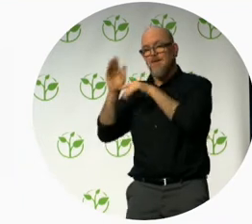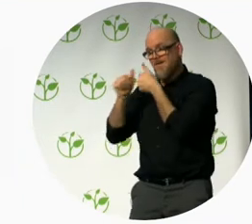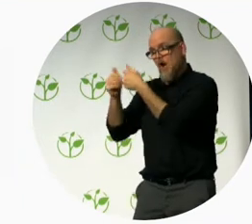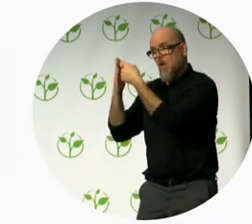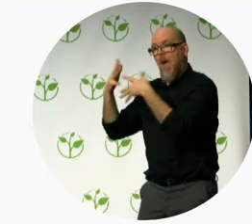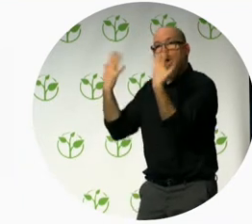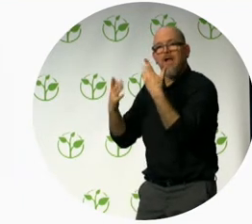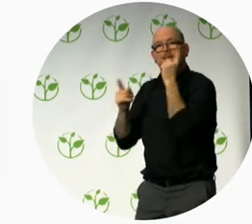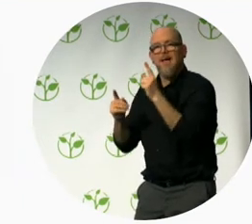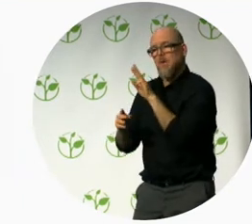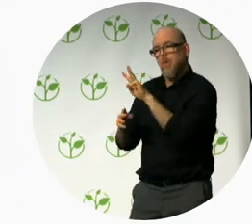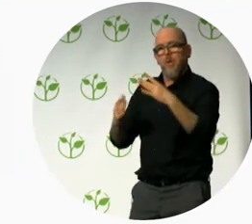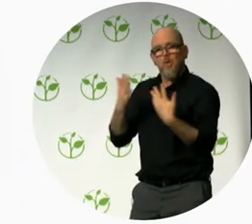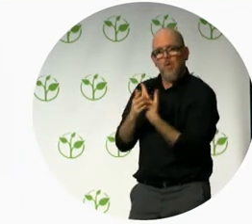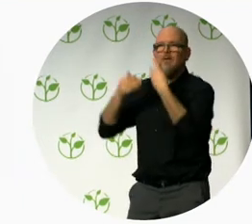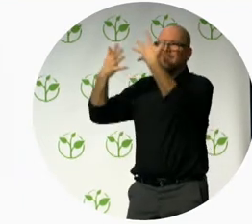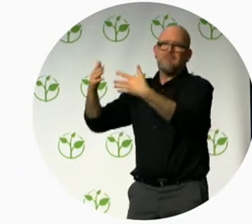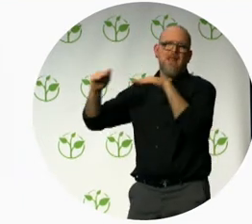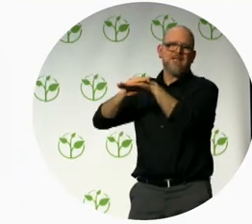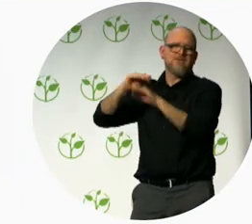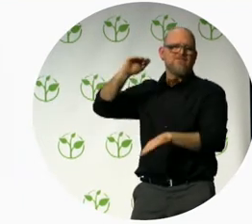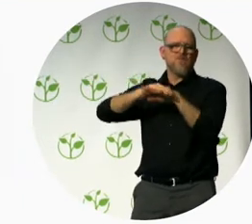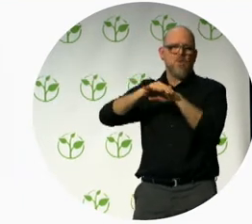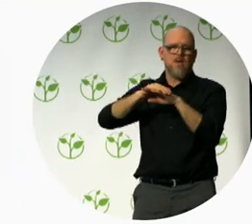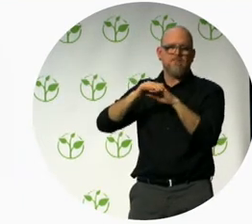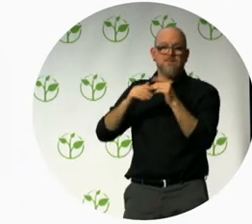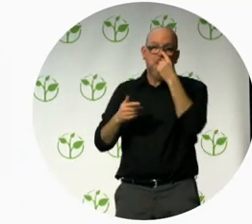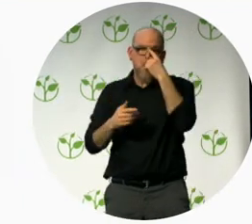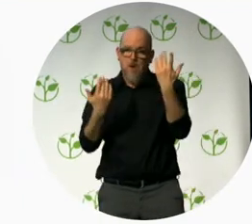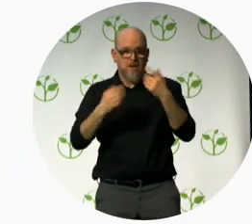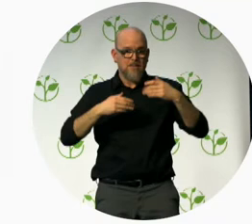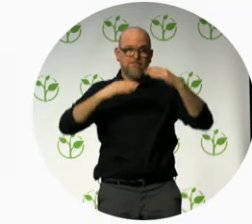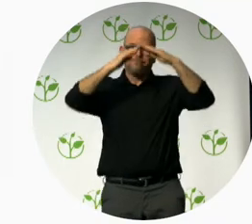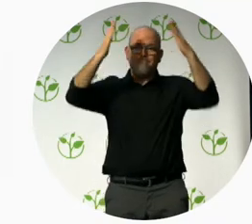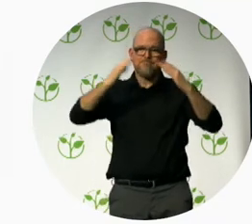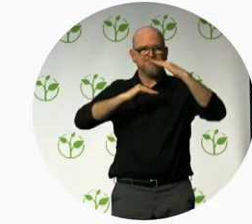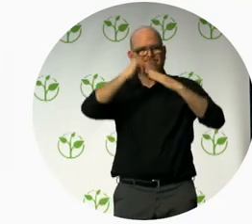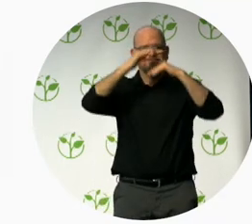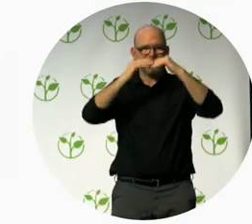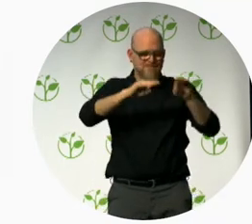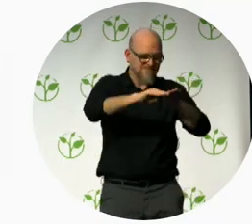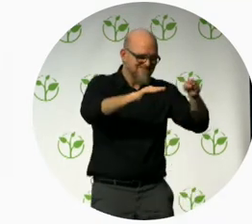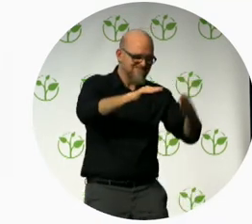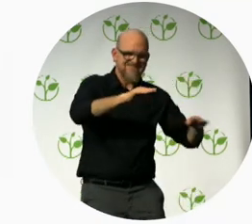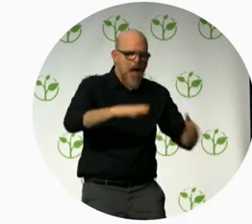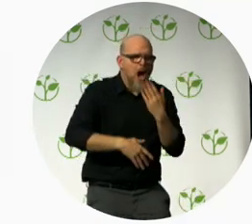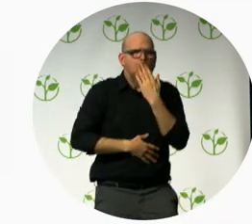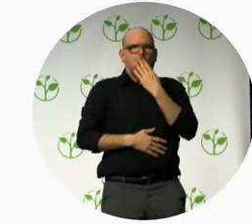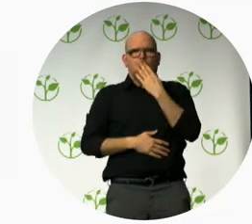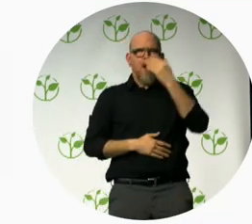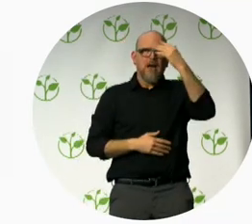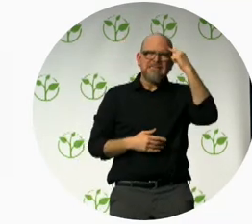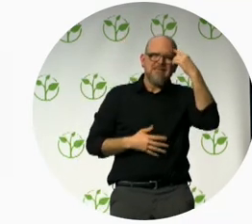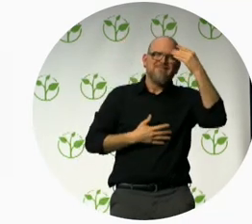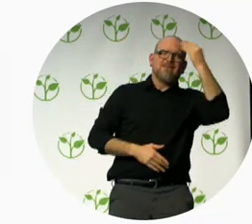users like me on a wheelchair or if a blind person wouldn't be able to operate the car with voice or